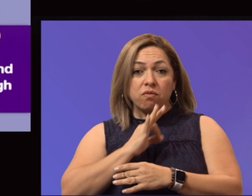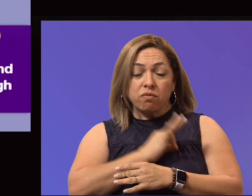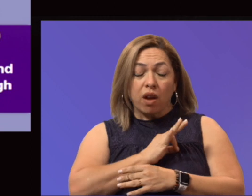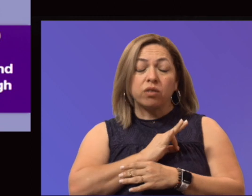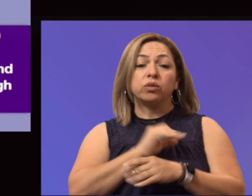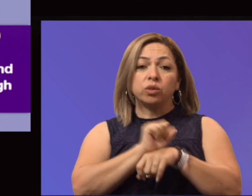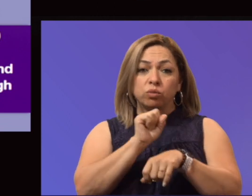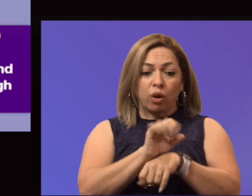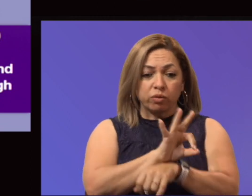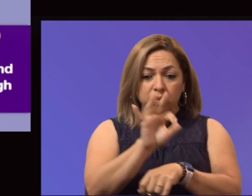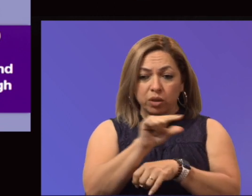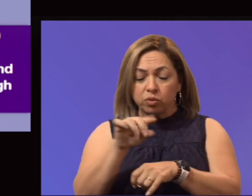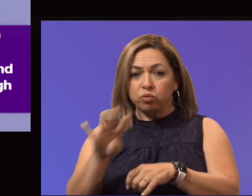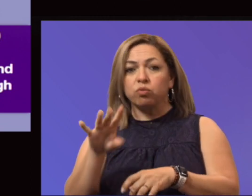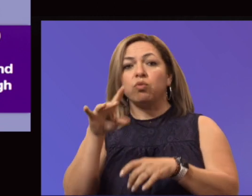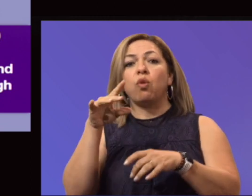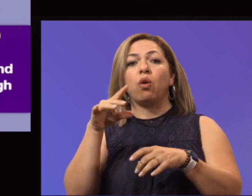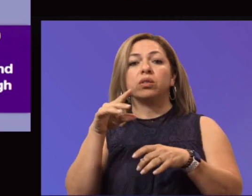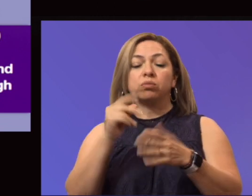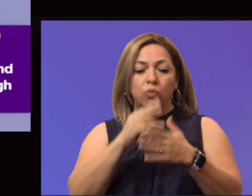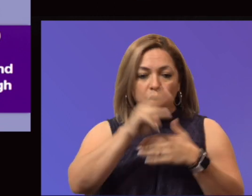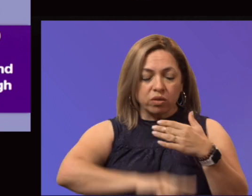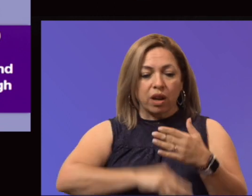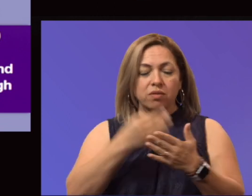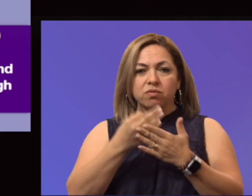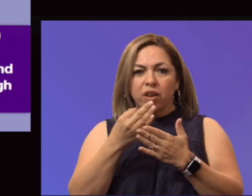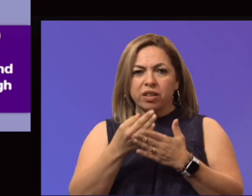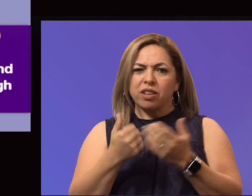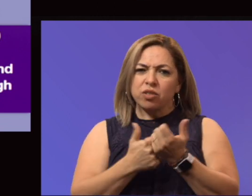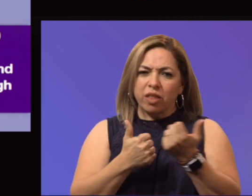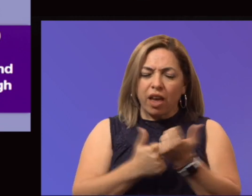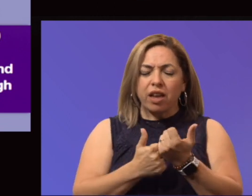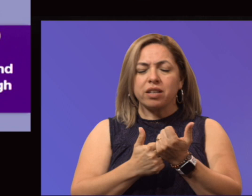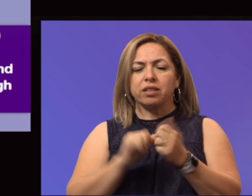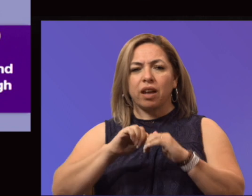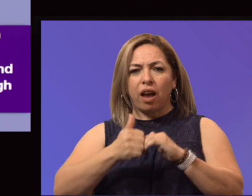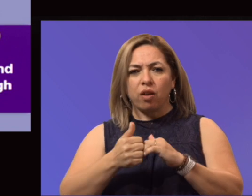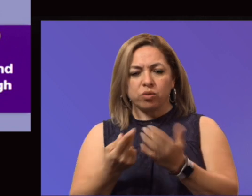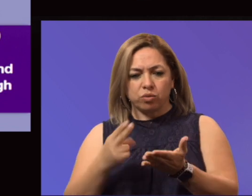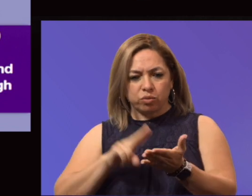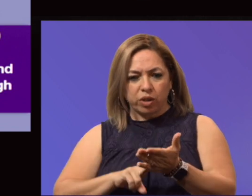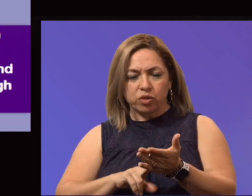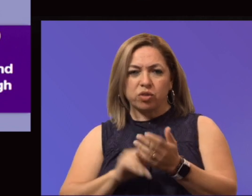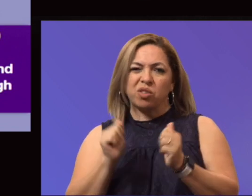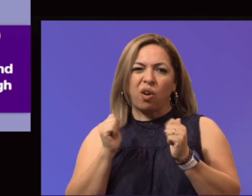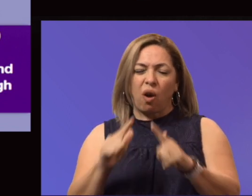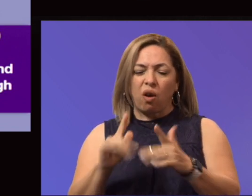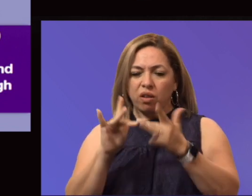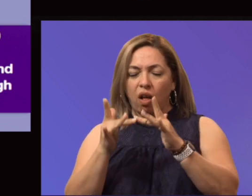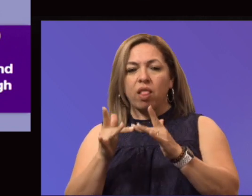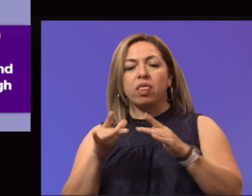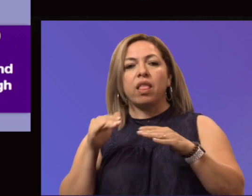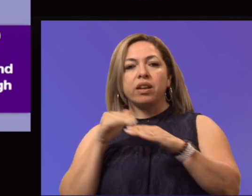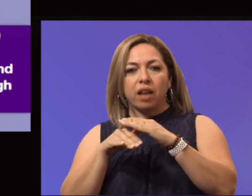programs, financial aid, how to register, and all the online access that's available to students through the college